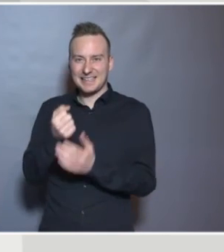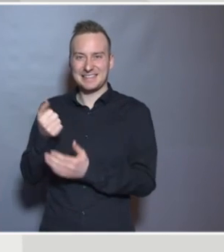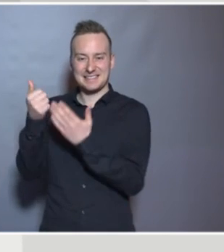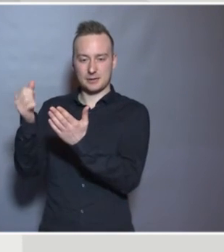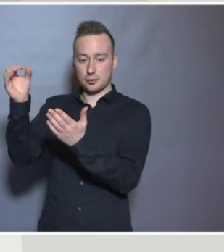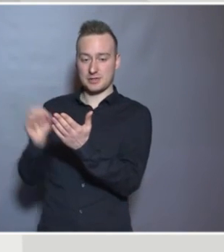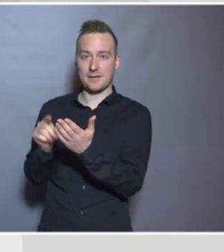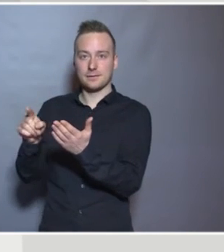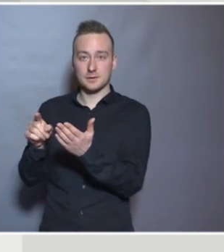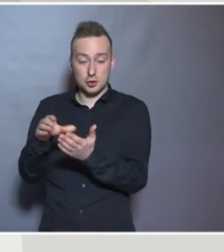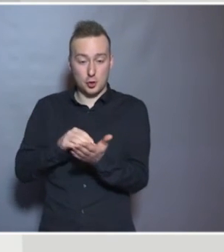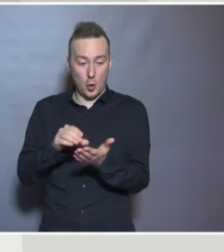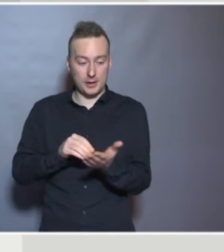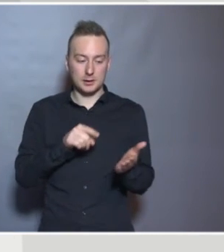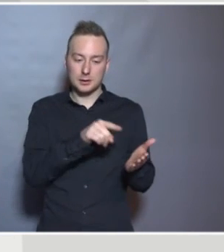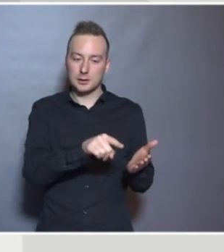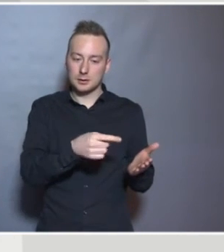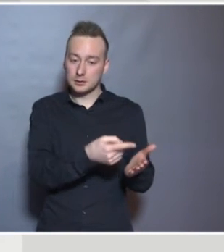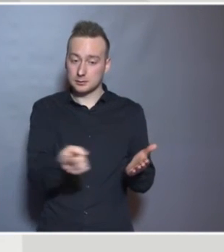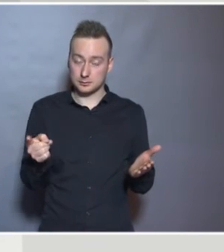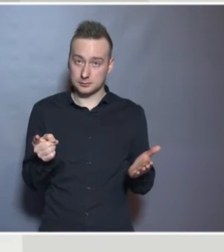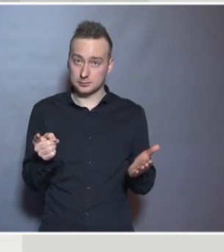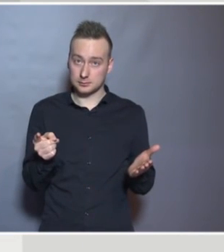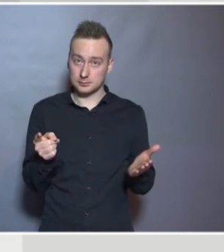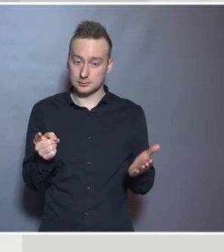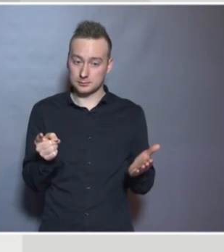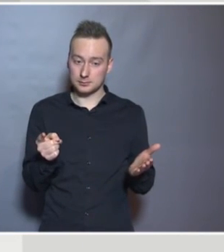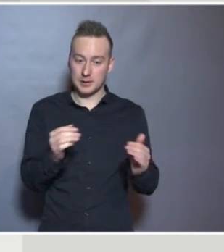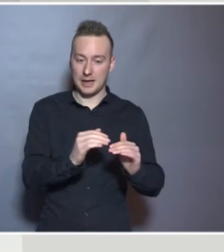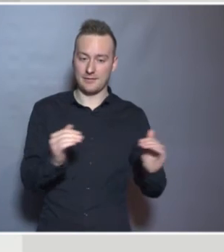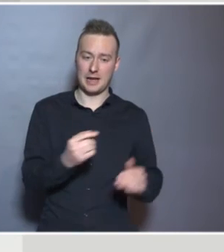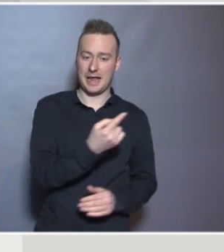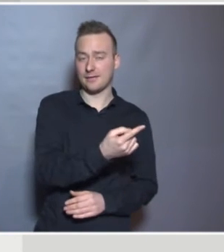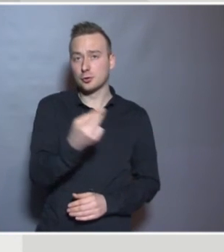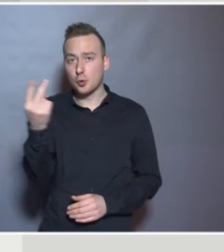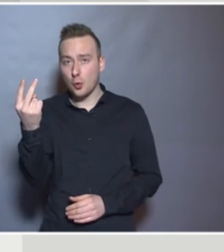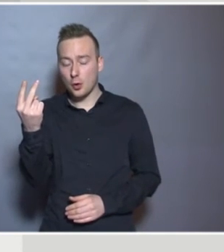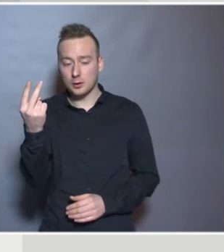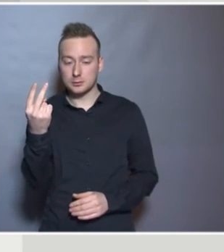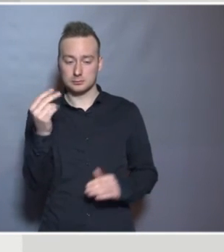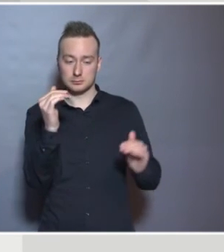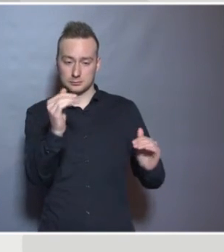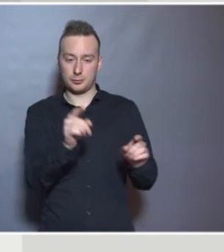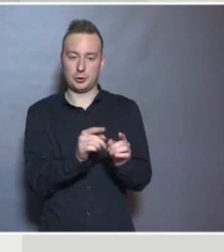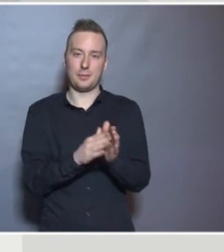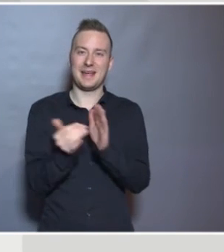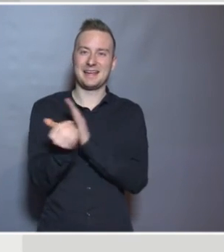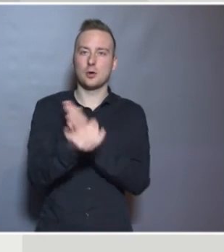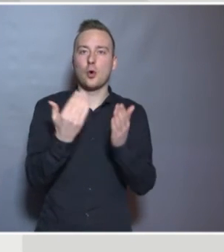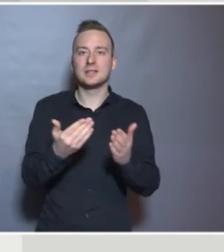school population of children at ISKED levels 1 and 2 are in mainstream education.